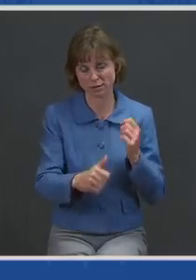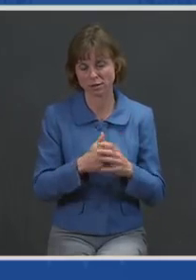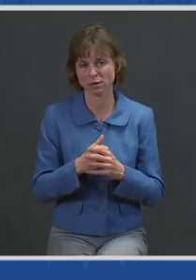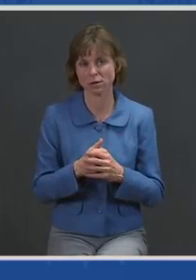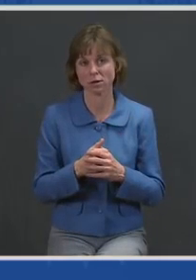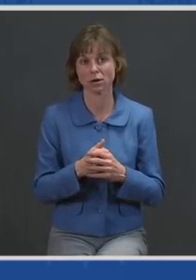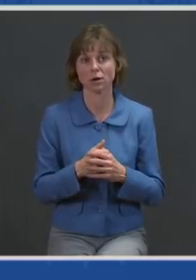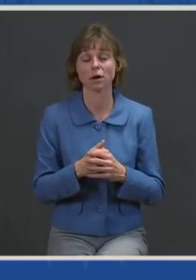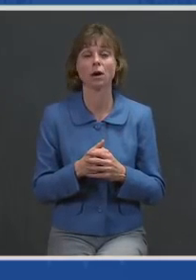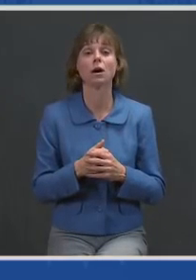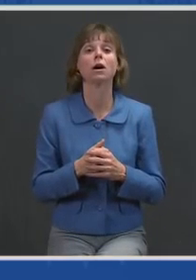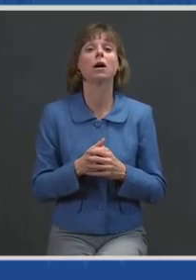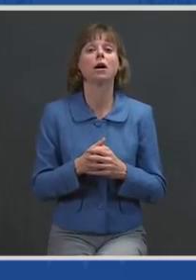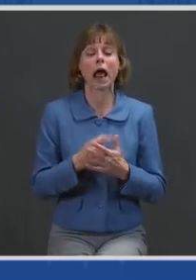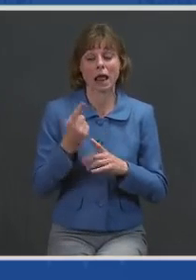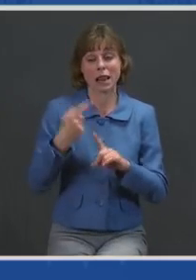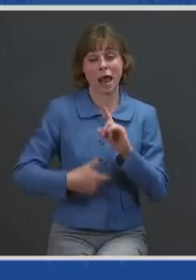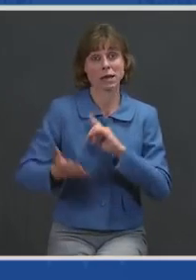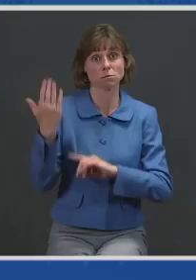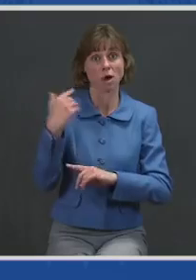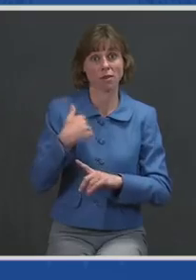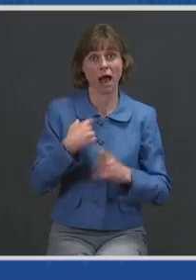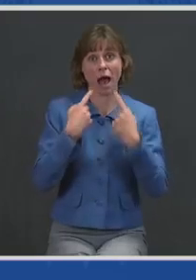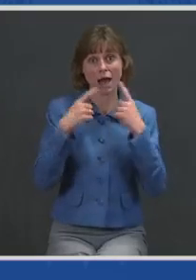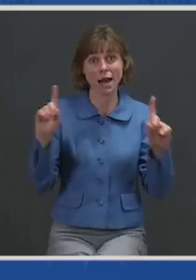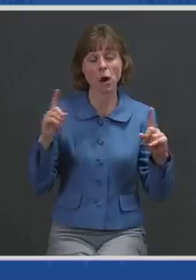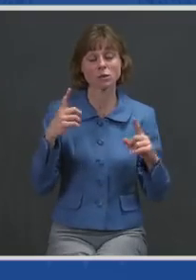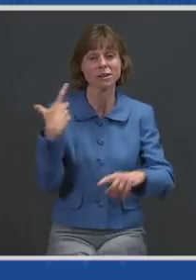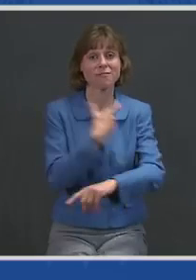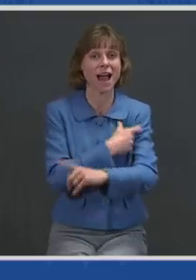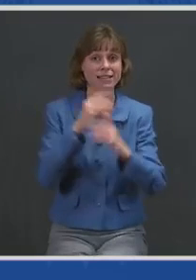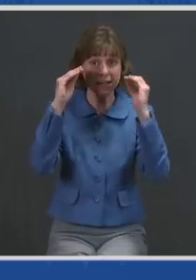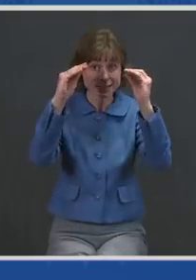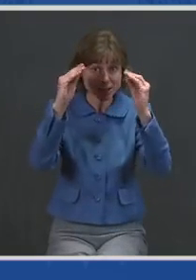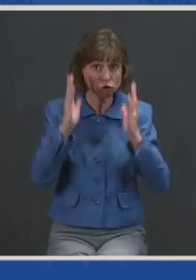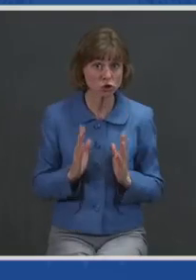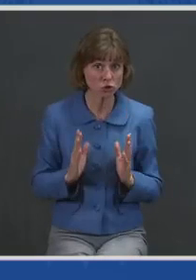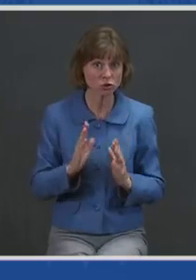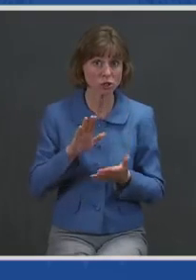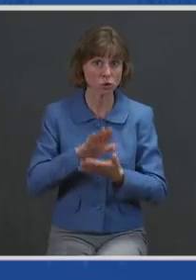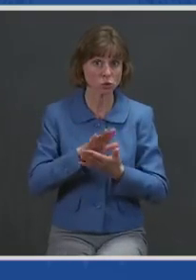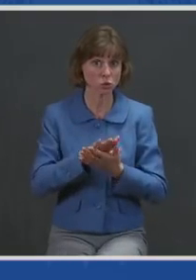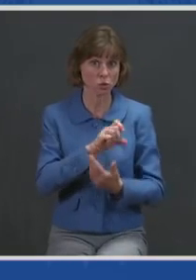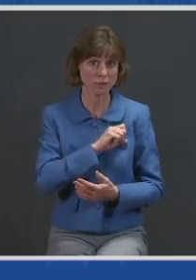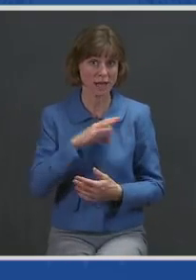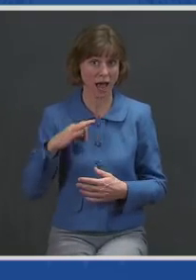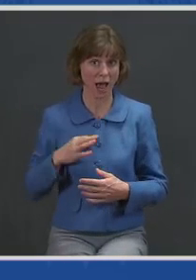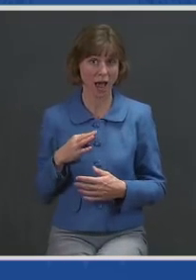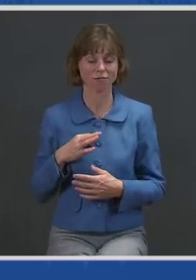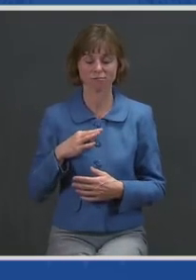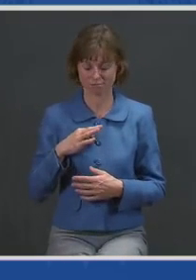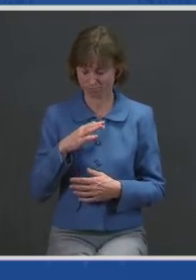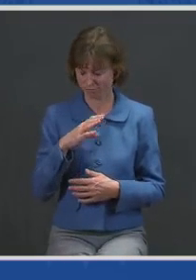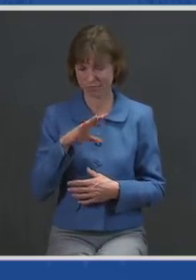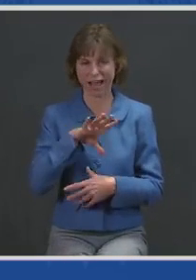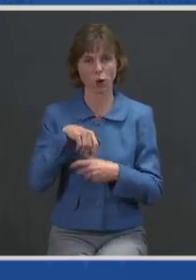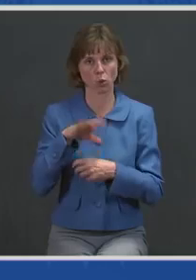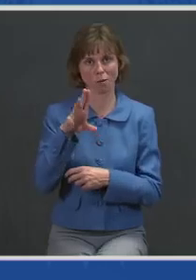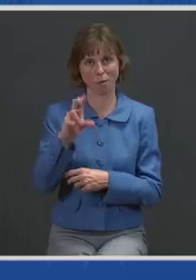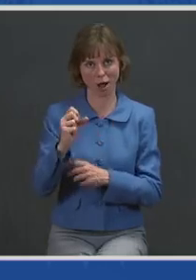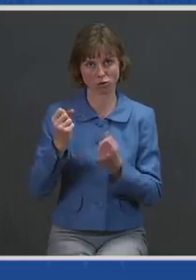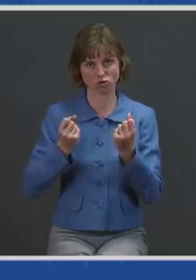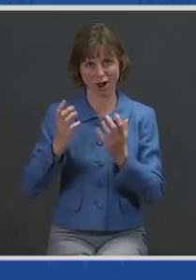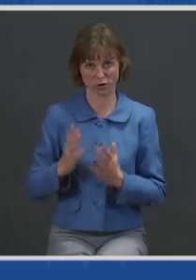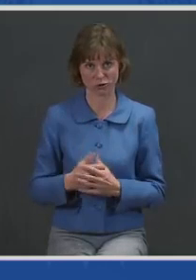announcement last month of a plan to vaccinate teachers and school staff, including bus drivers. We can